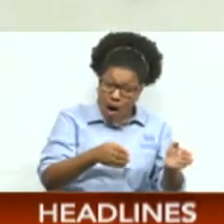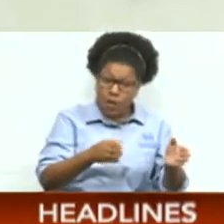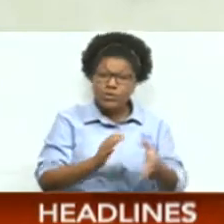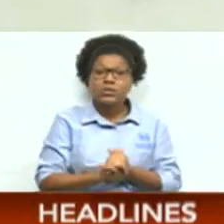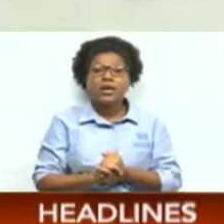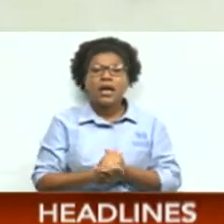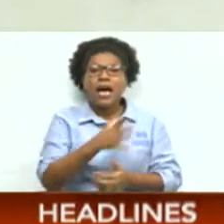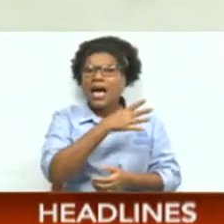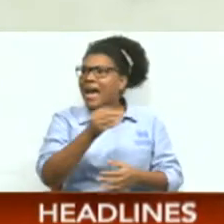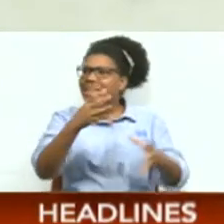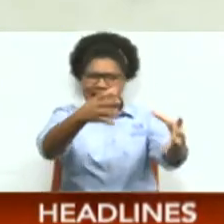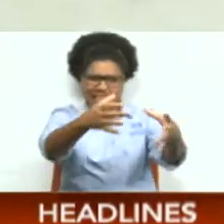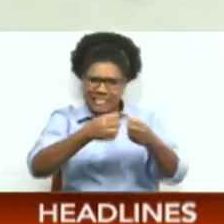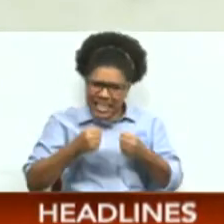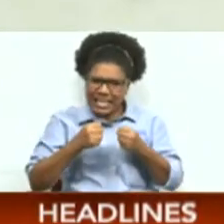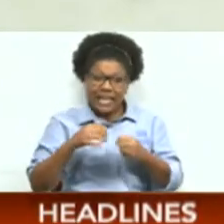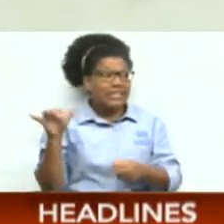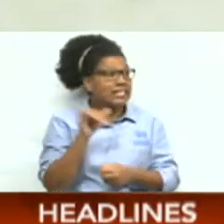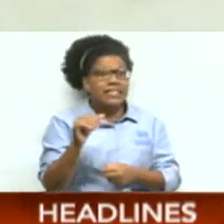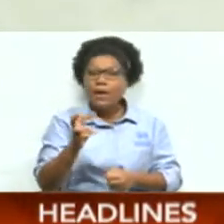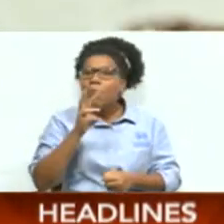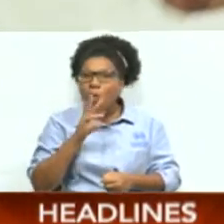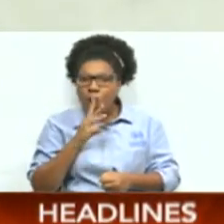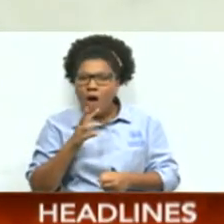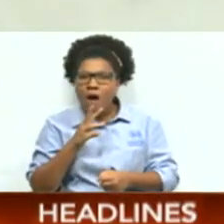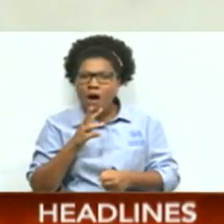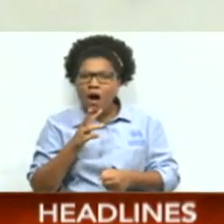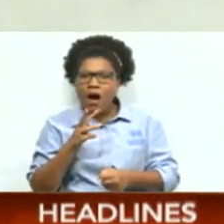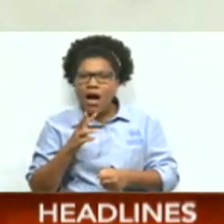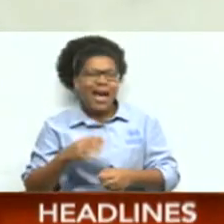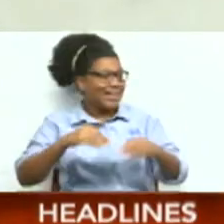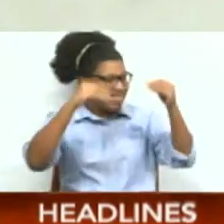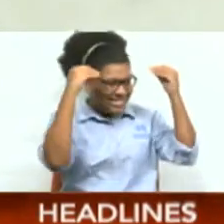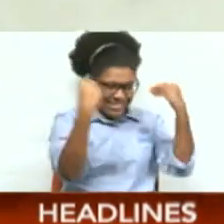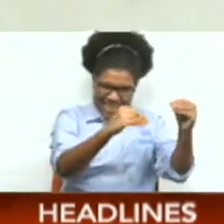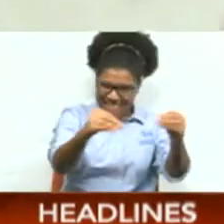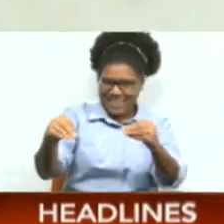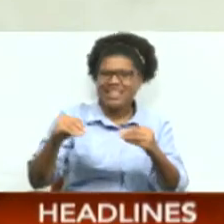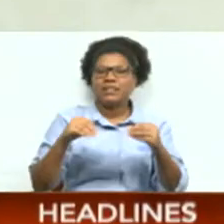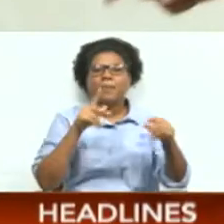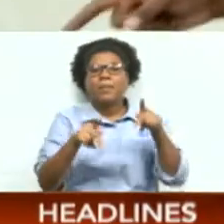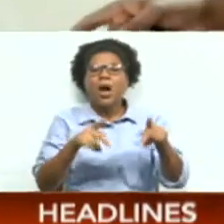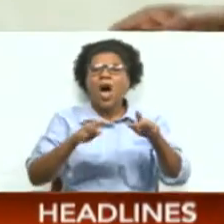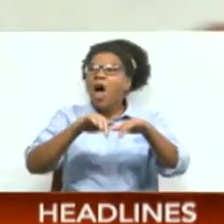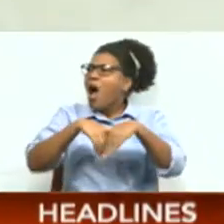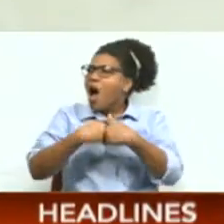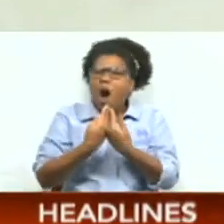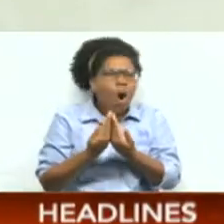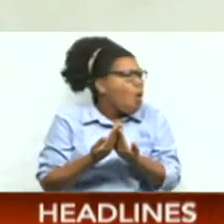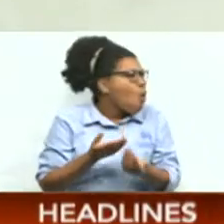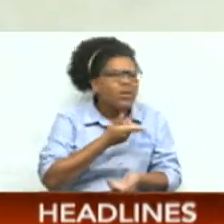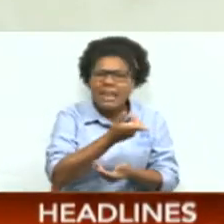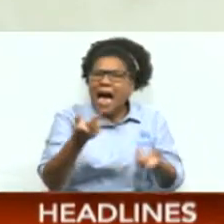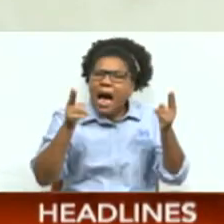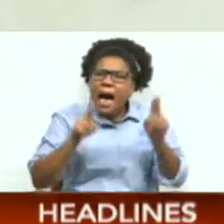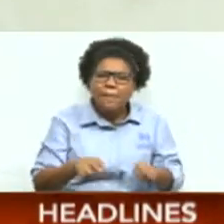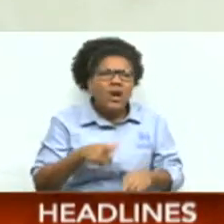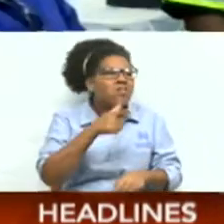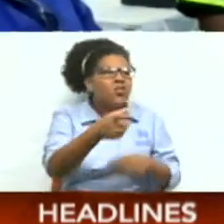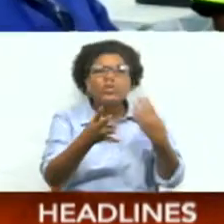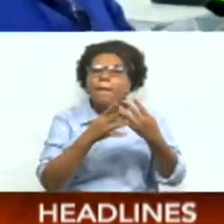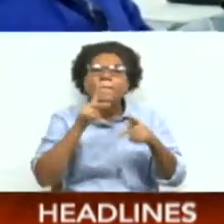and then taking the same water and selling it to you all. How come them people not in jail?